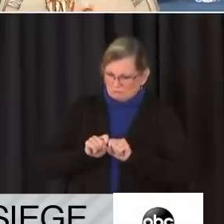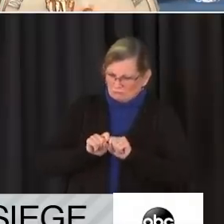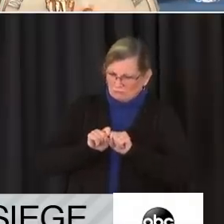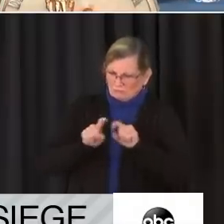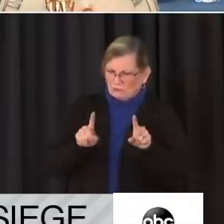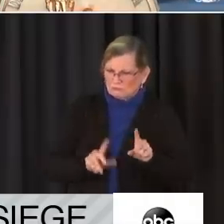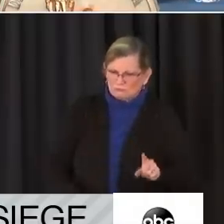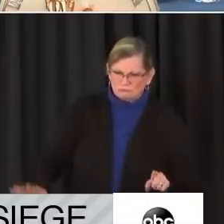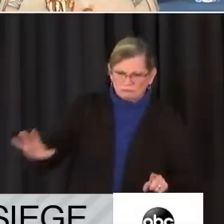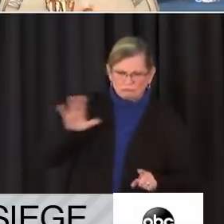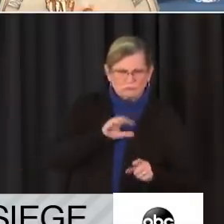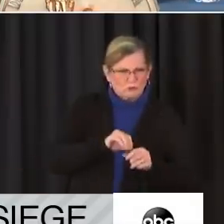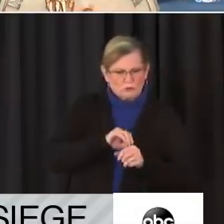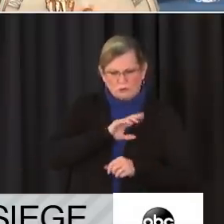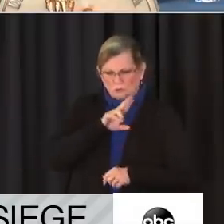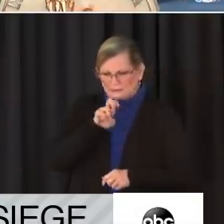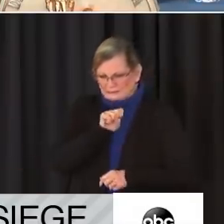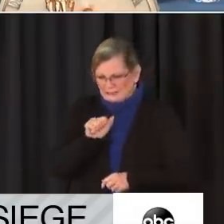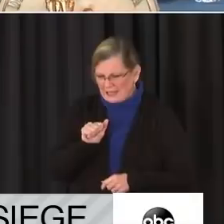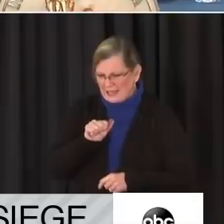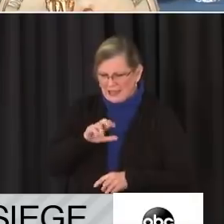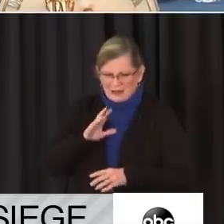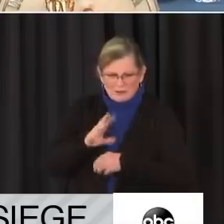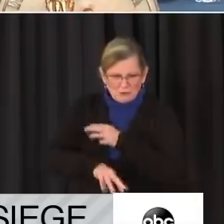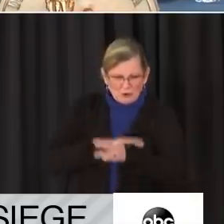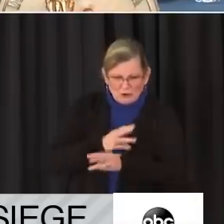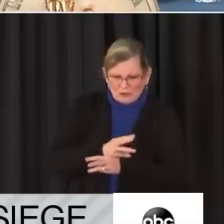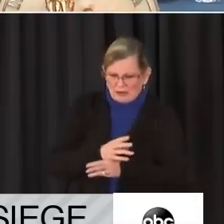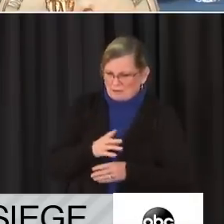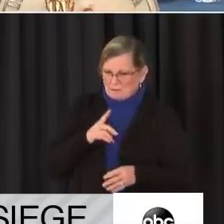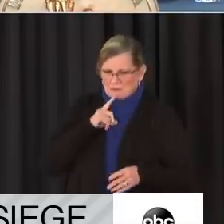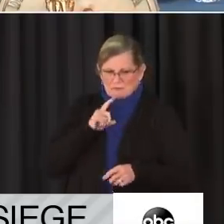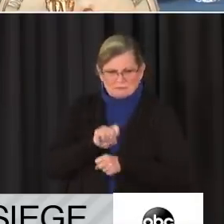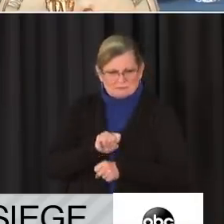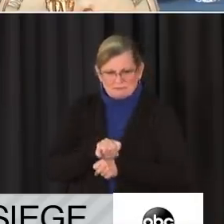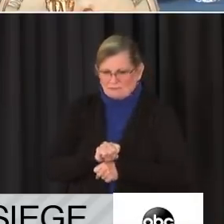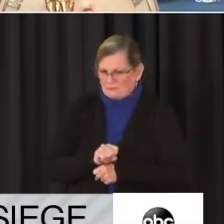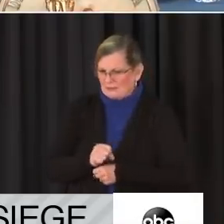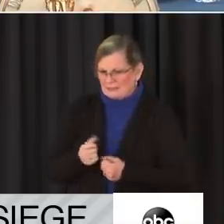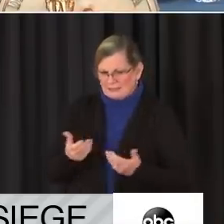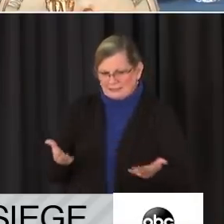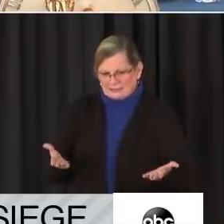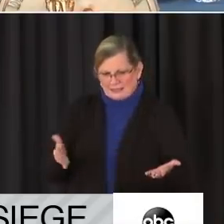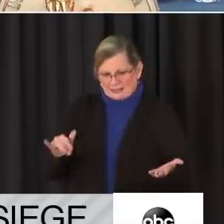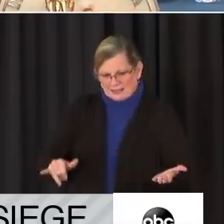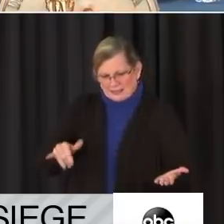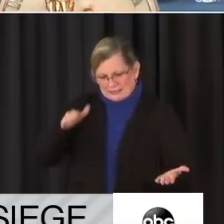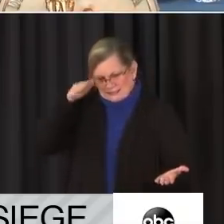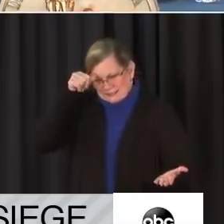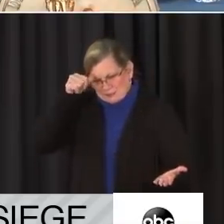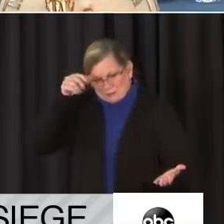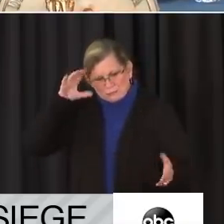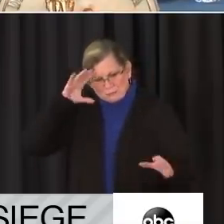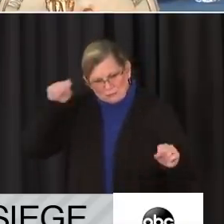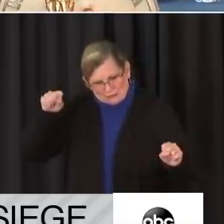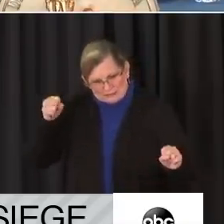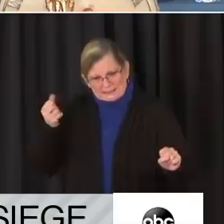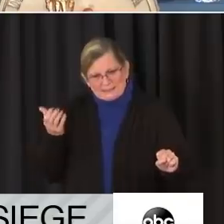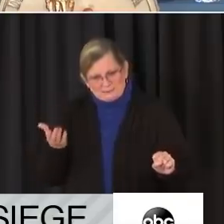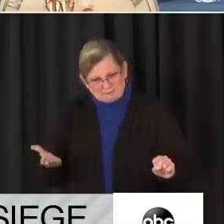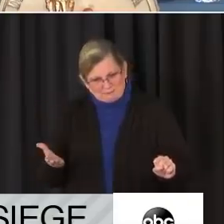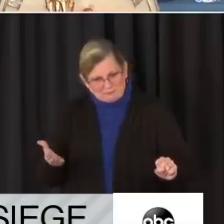world that despite actions of an unhinged president and those that believe the